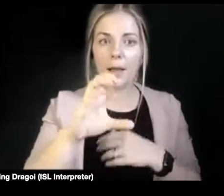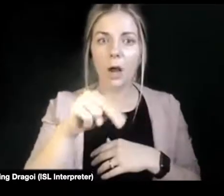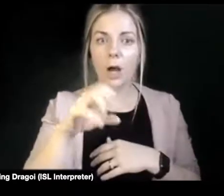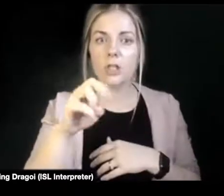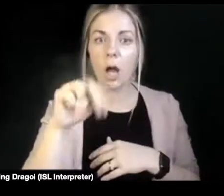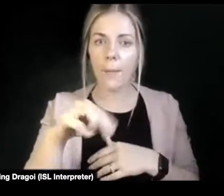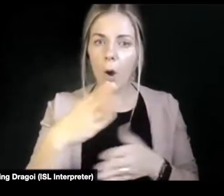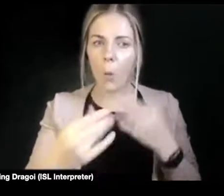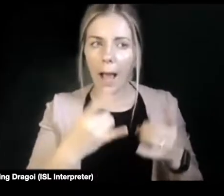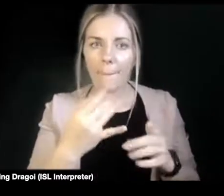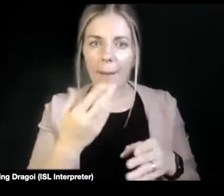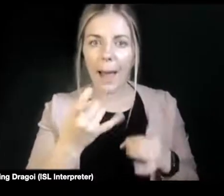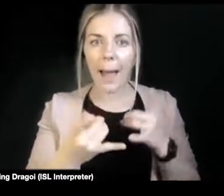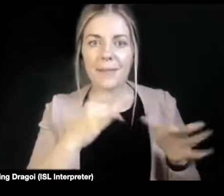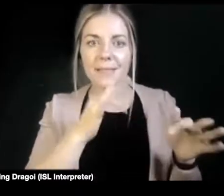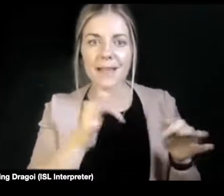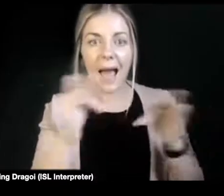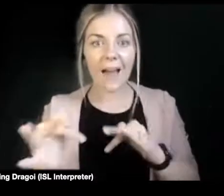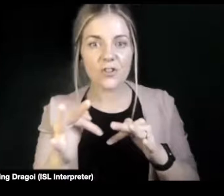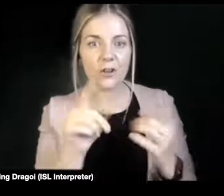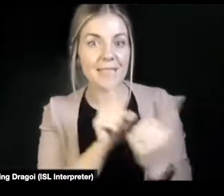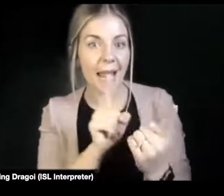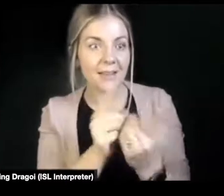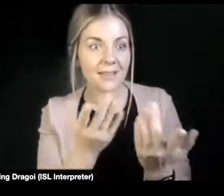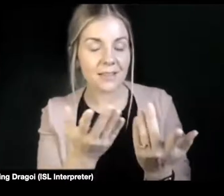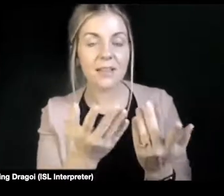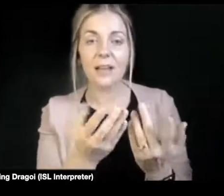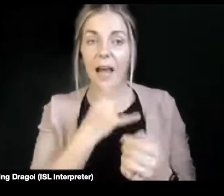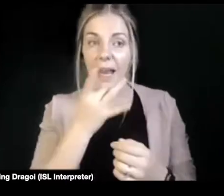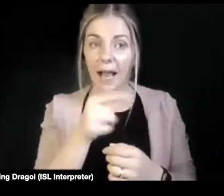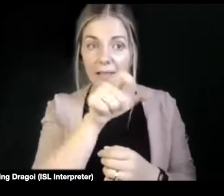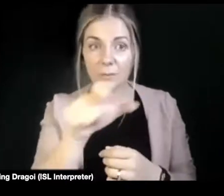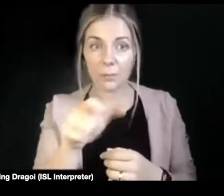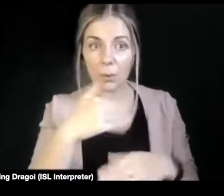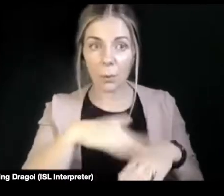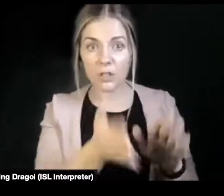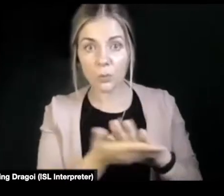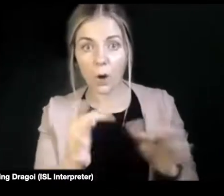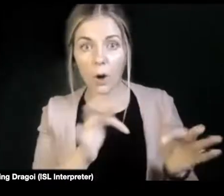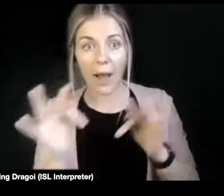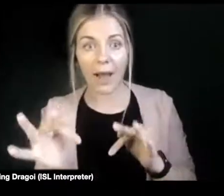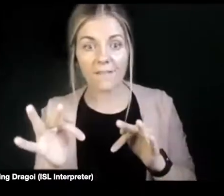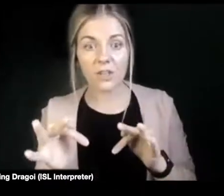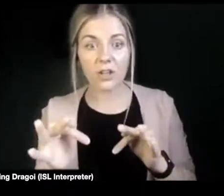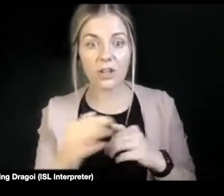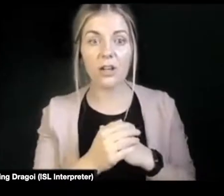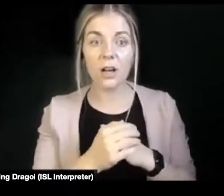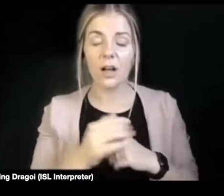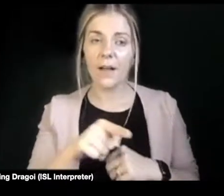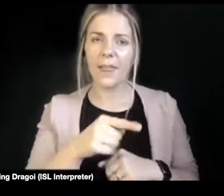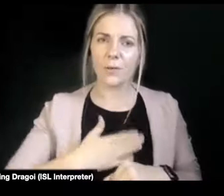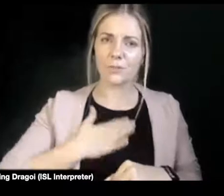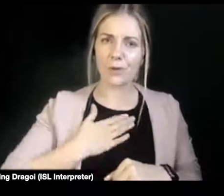They said, oh, where do you go? And they all looked quite surprised. I asked them again,